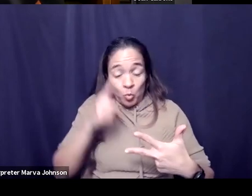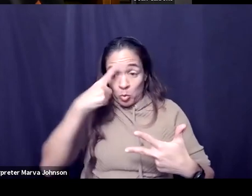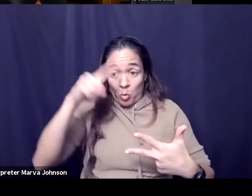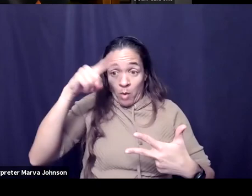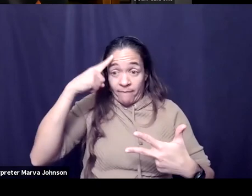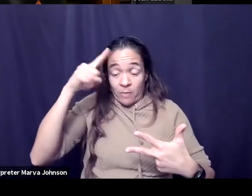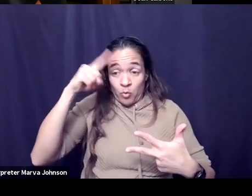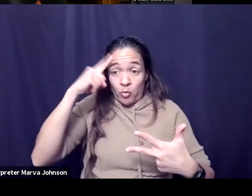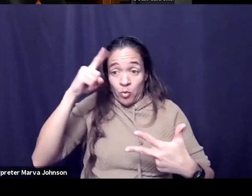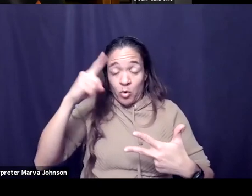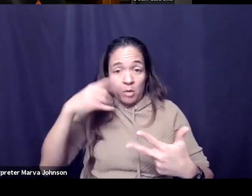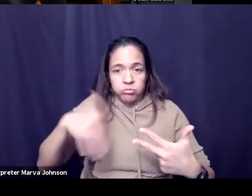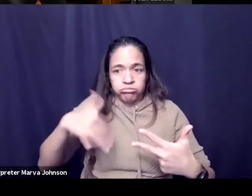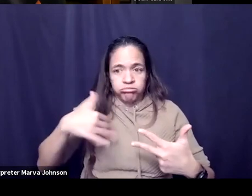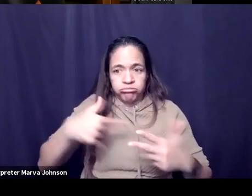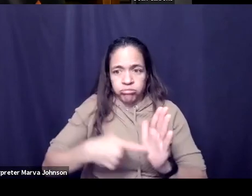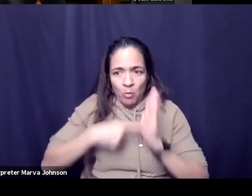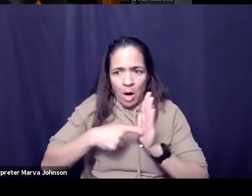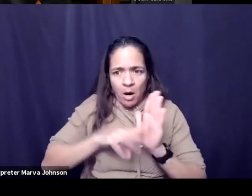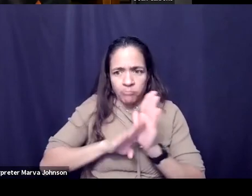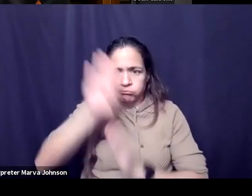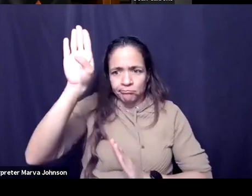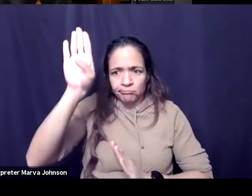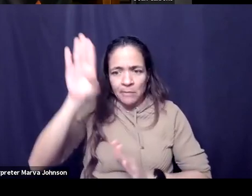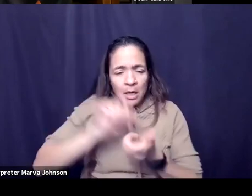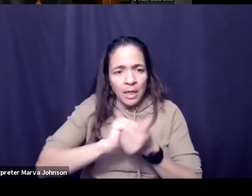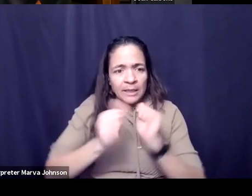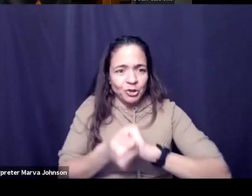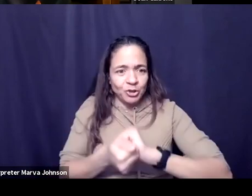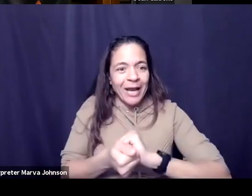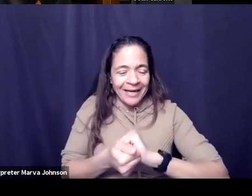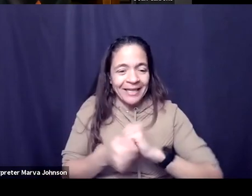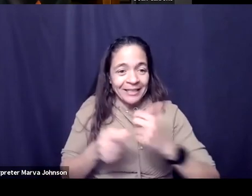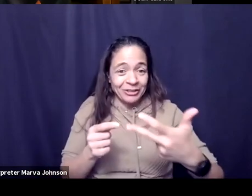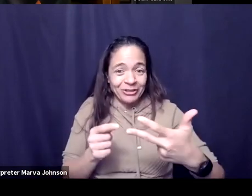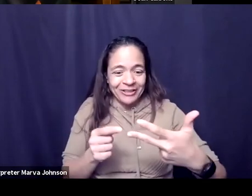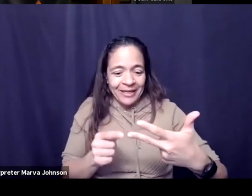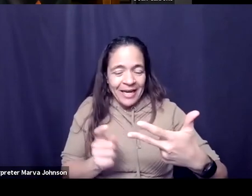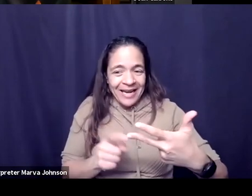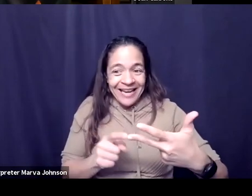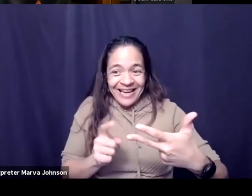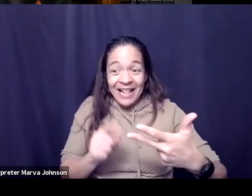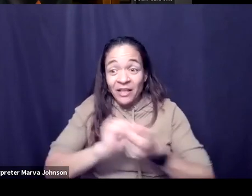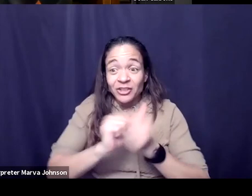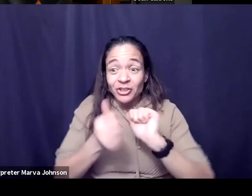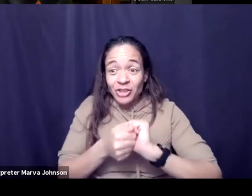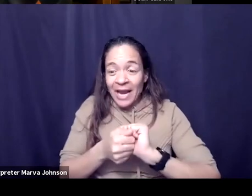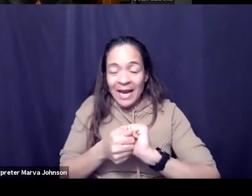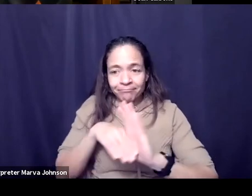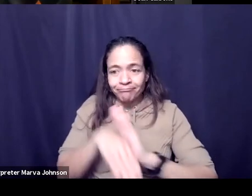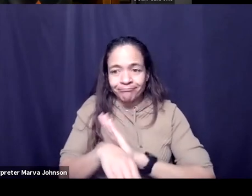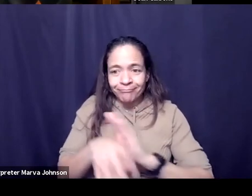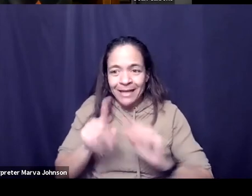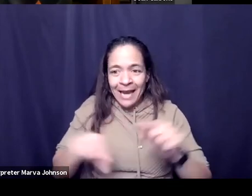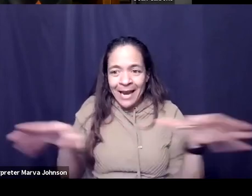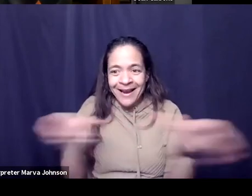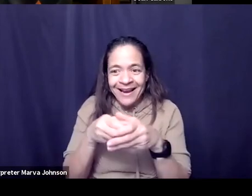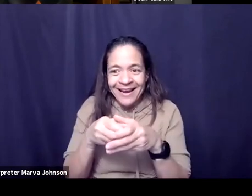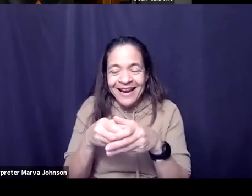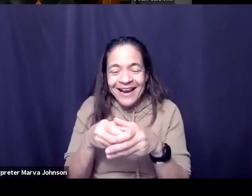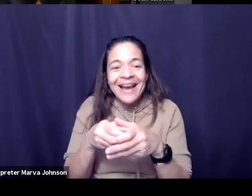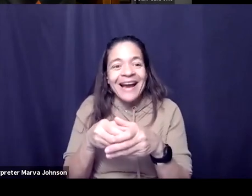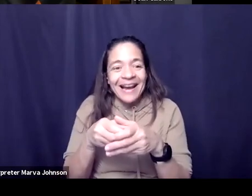skyrocketed in some ways and shifted in form a bit while what they do has been um has been constrained and so